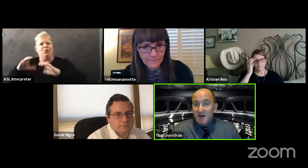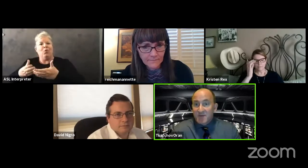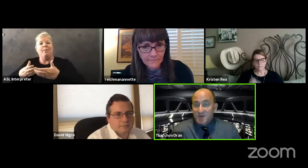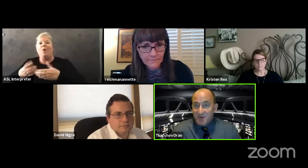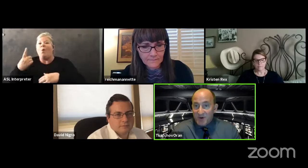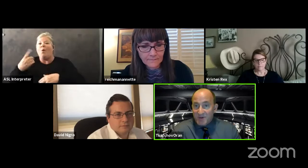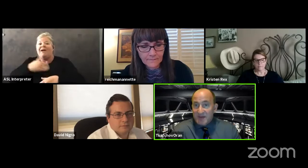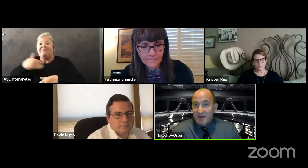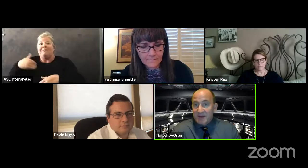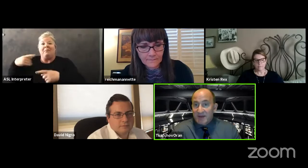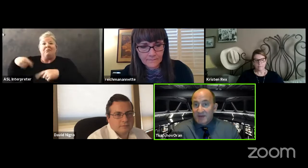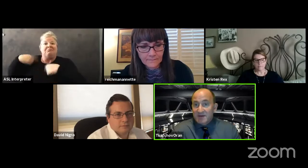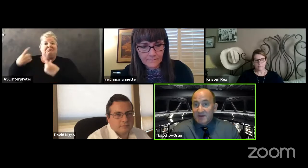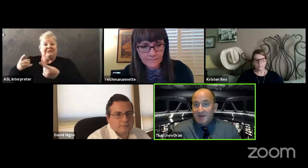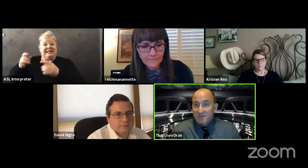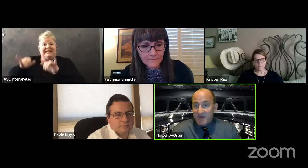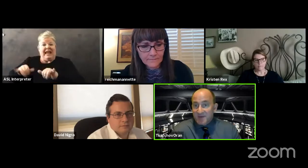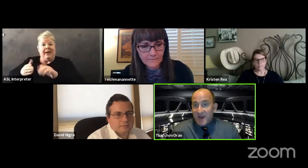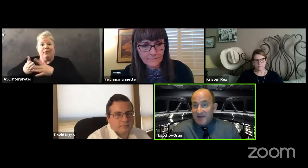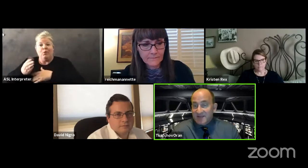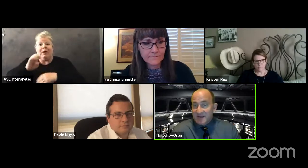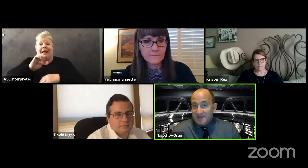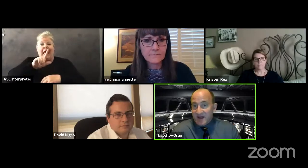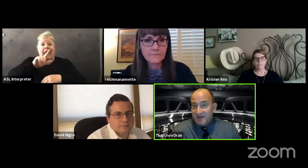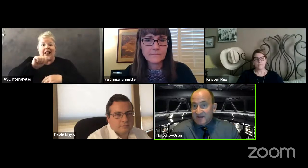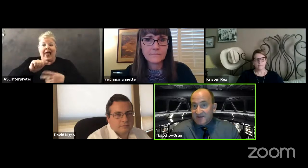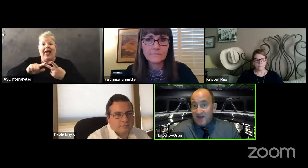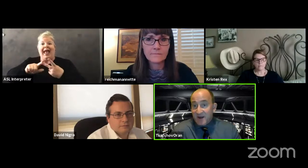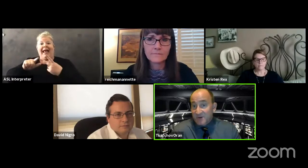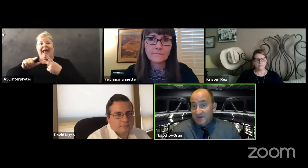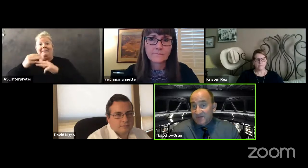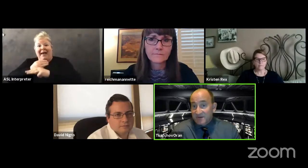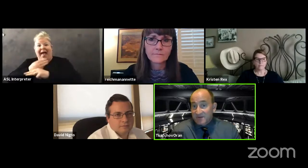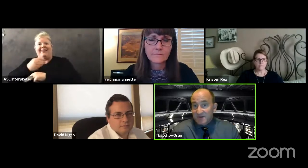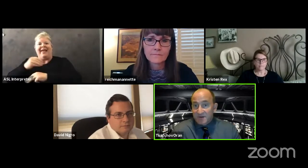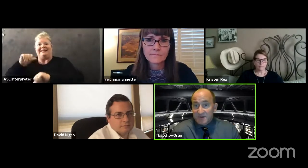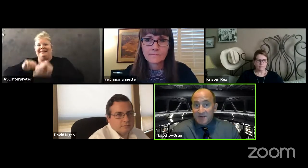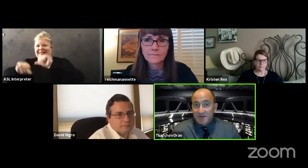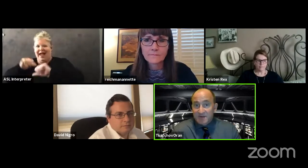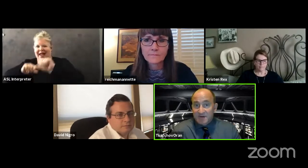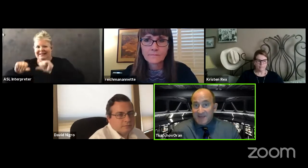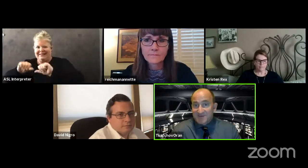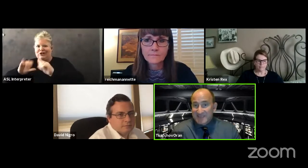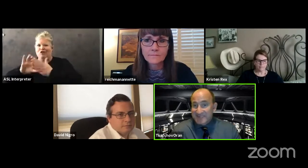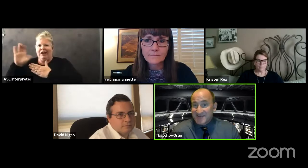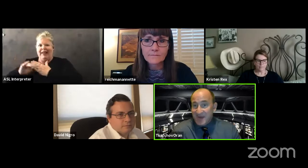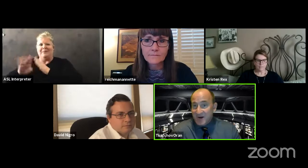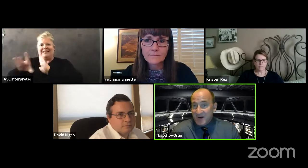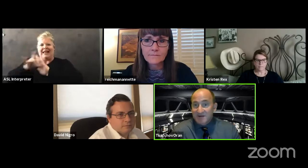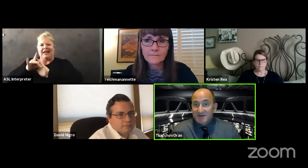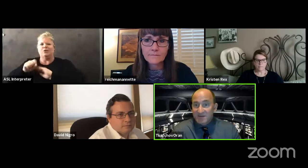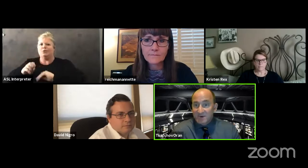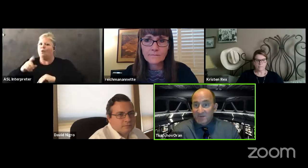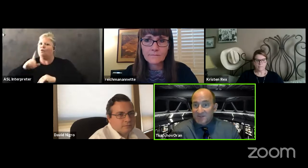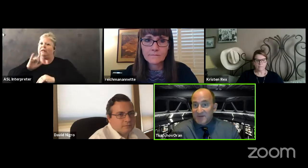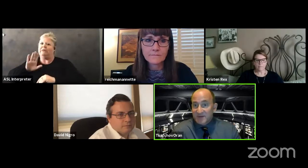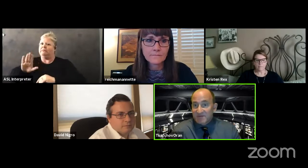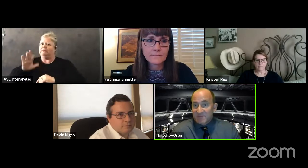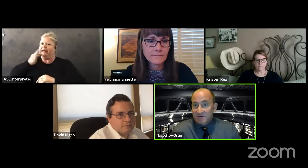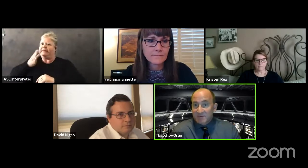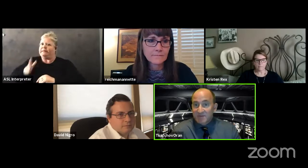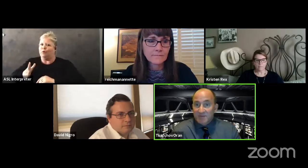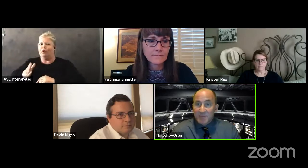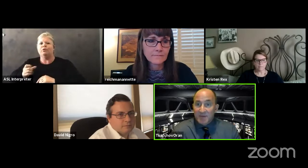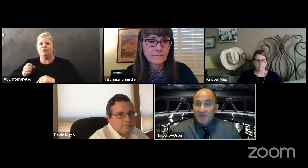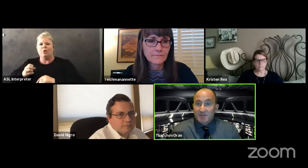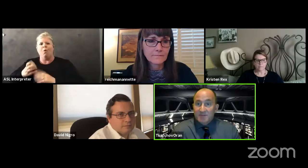um through both ela mathematics and science and i would defer to her her expertise in the area of what we should be